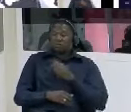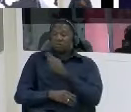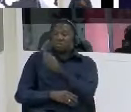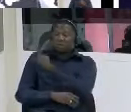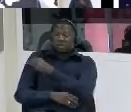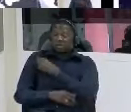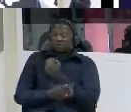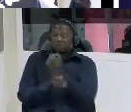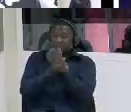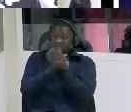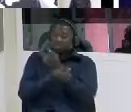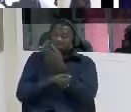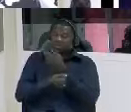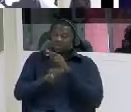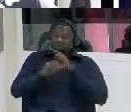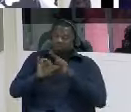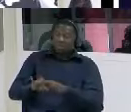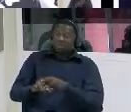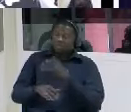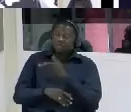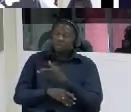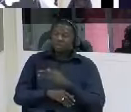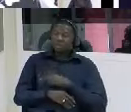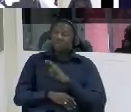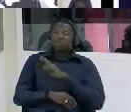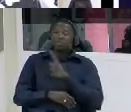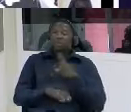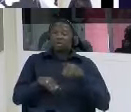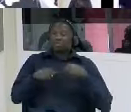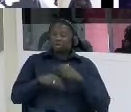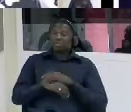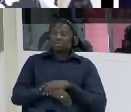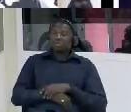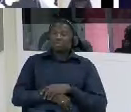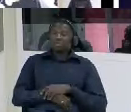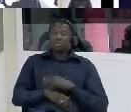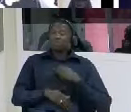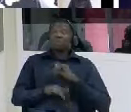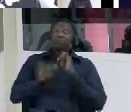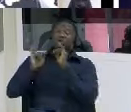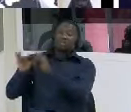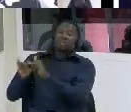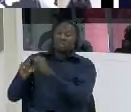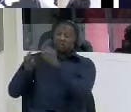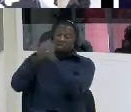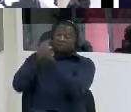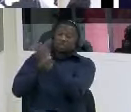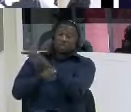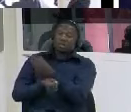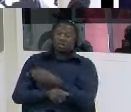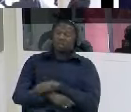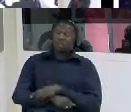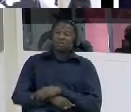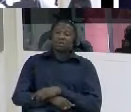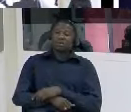security detainer i should not be admitted there i should be admitted at the prison in family center